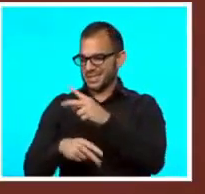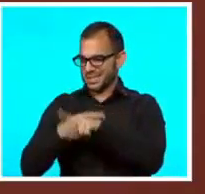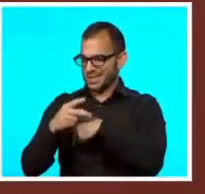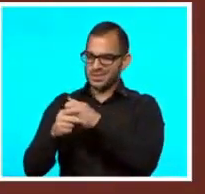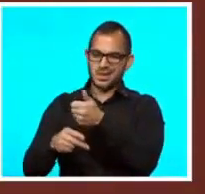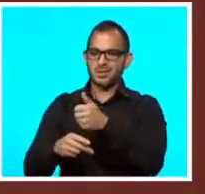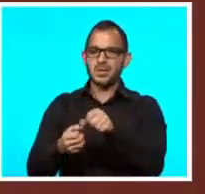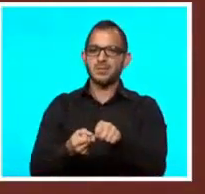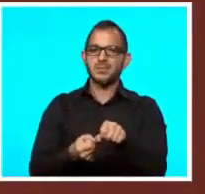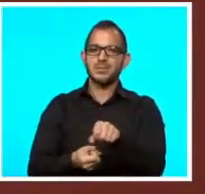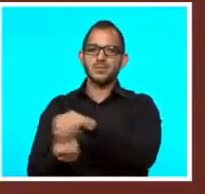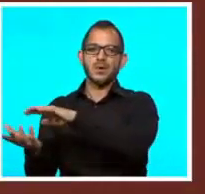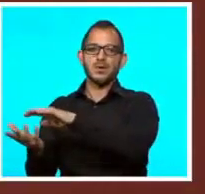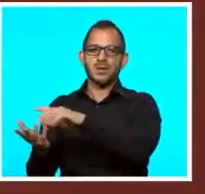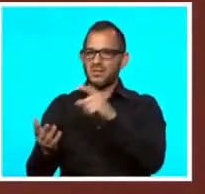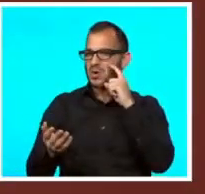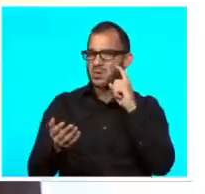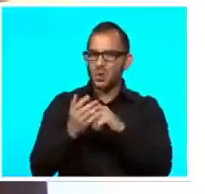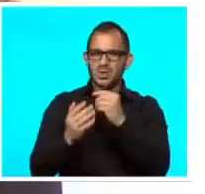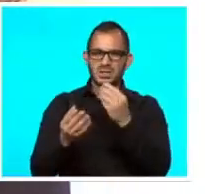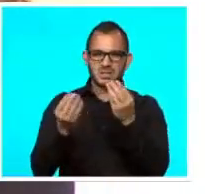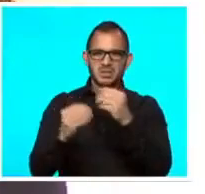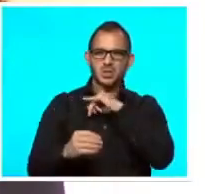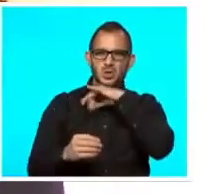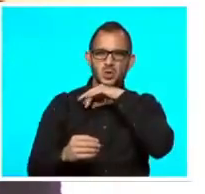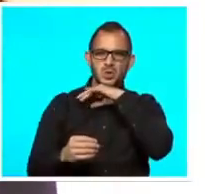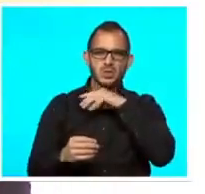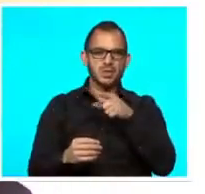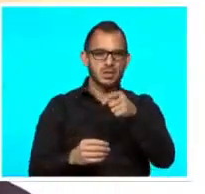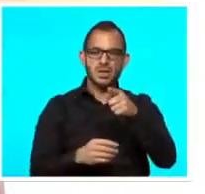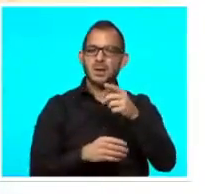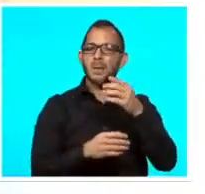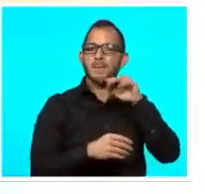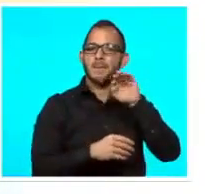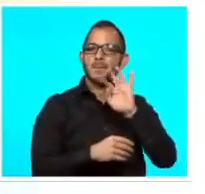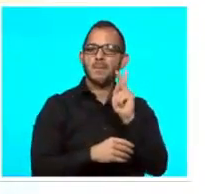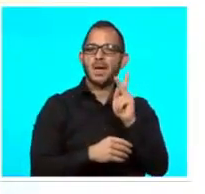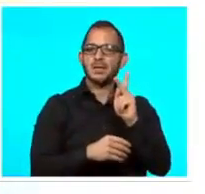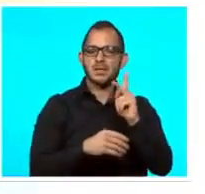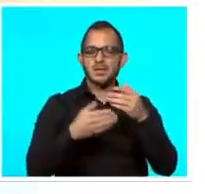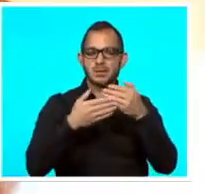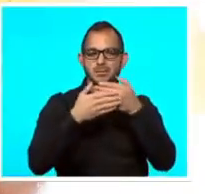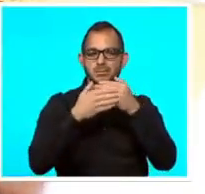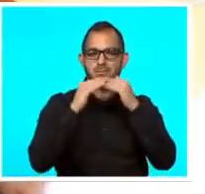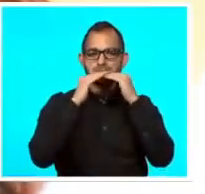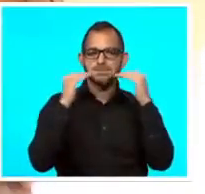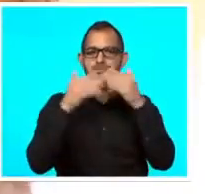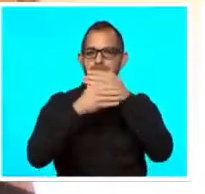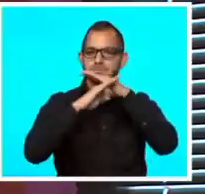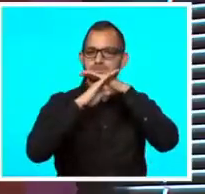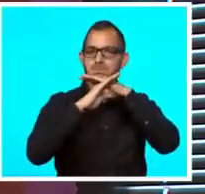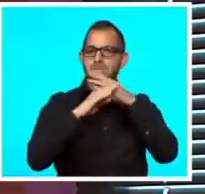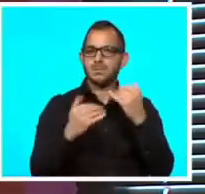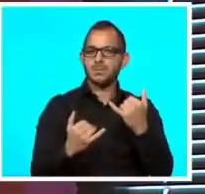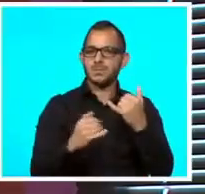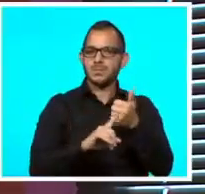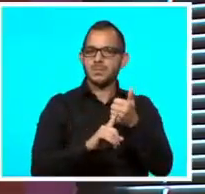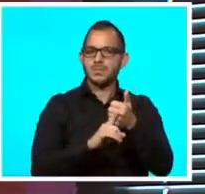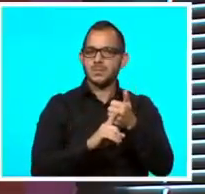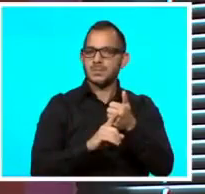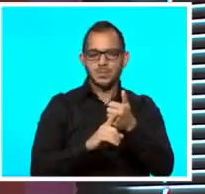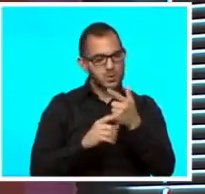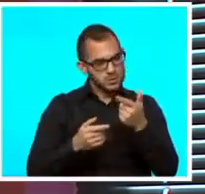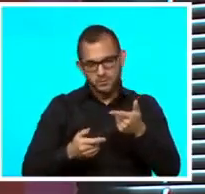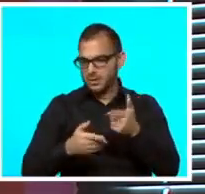dispose of it when it becomes visibly soiled or wet. Although a mask does offer a layer of protection, don't forget... It should be done